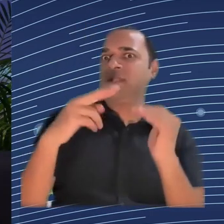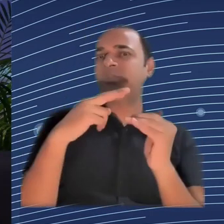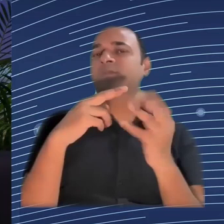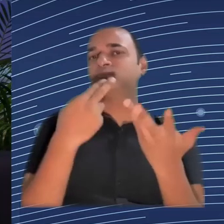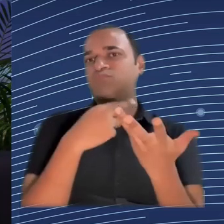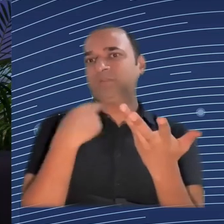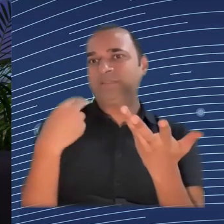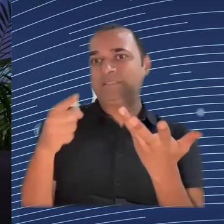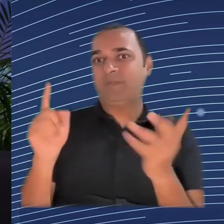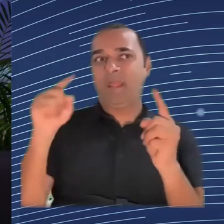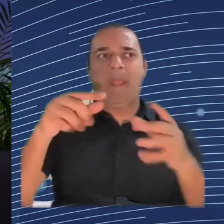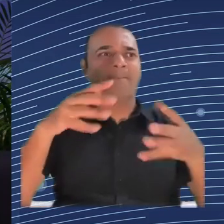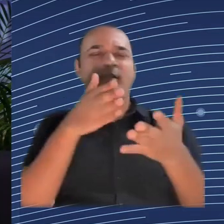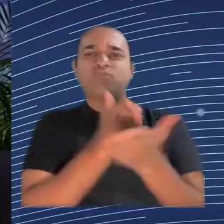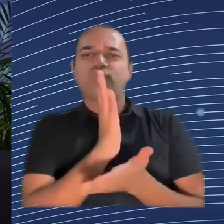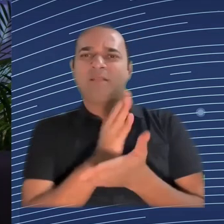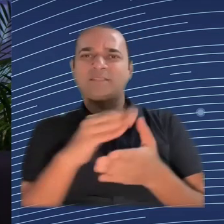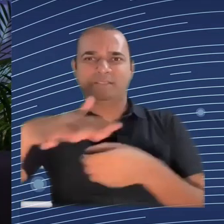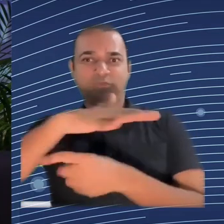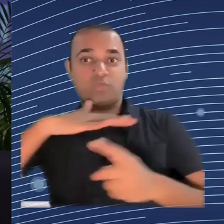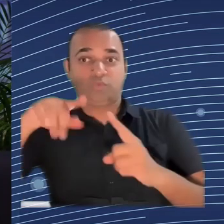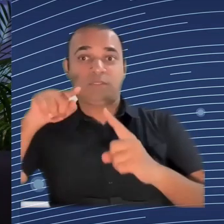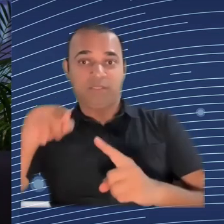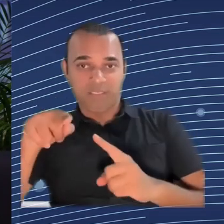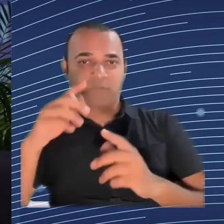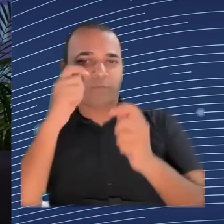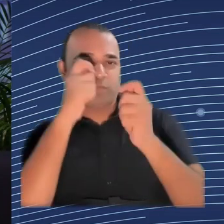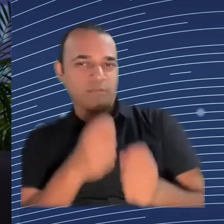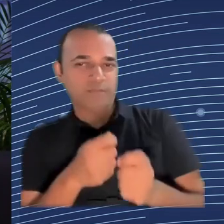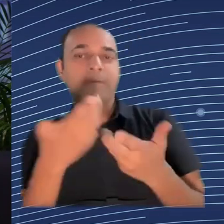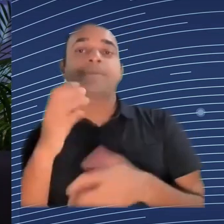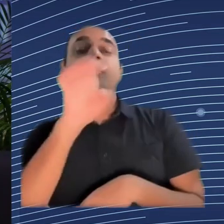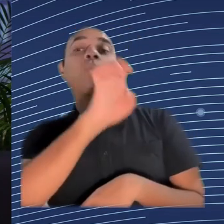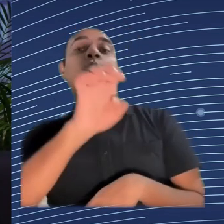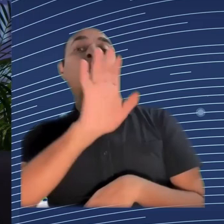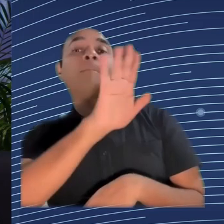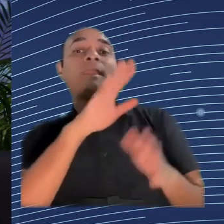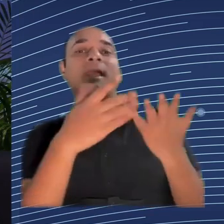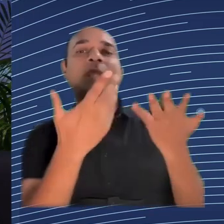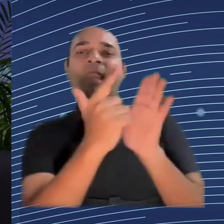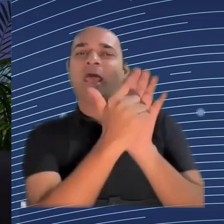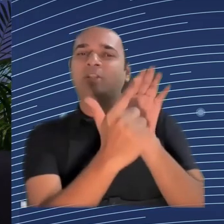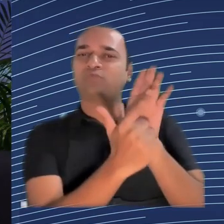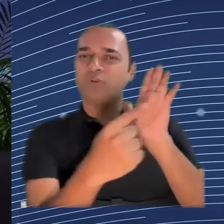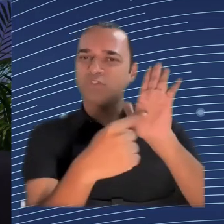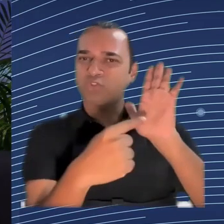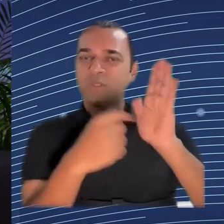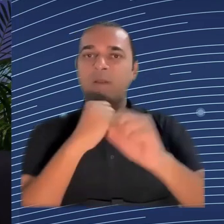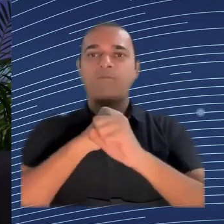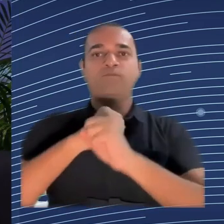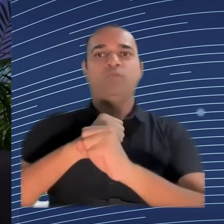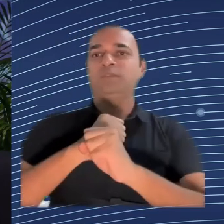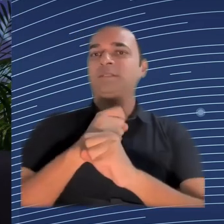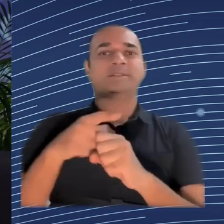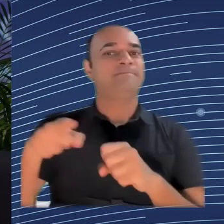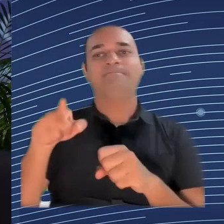principle, you can develop legislations to protect the potential people affected here, the workers by AI.